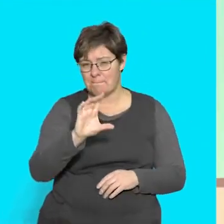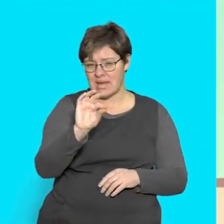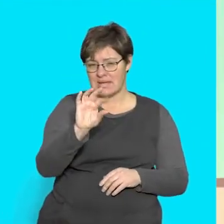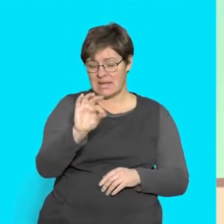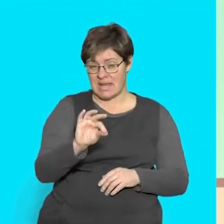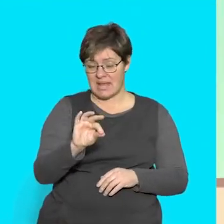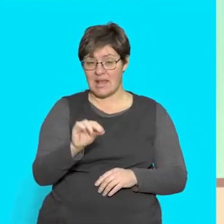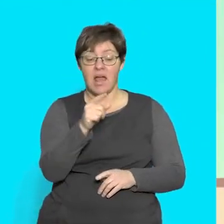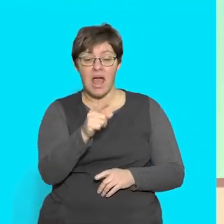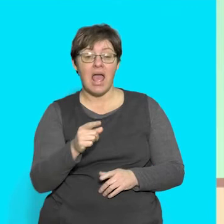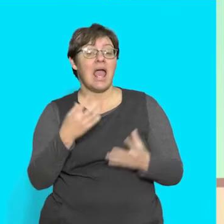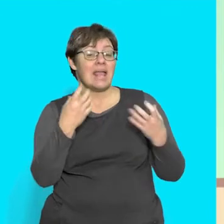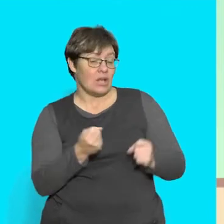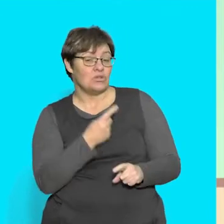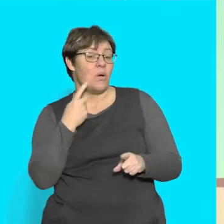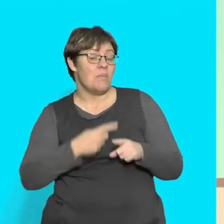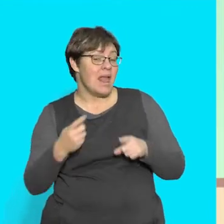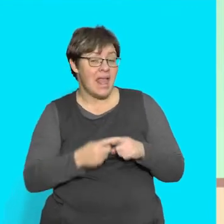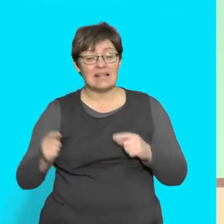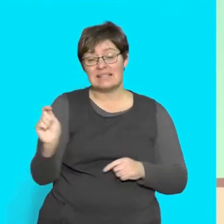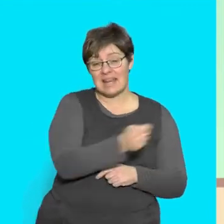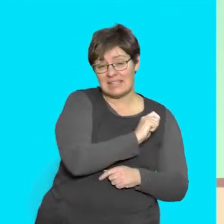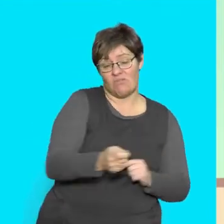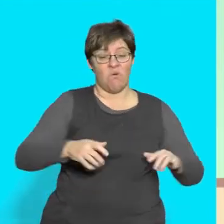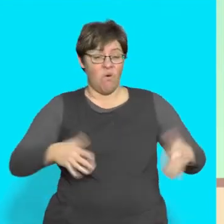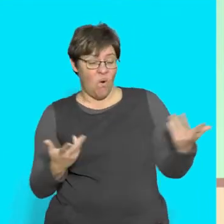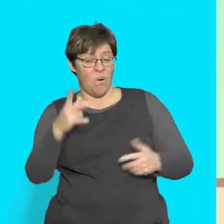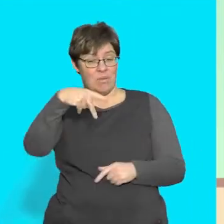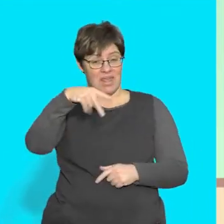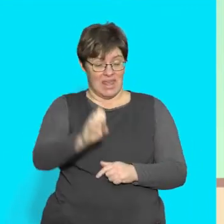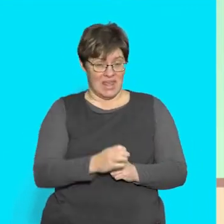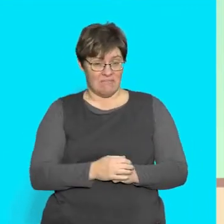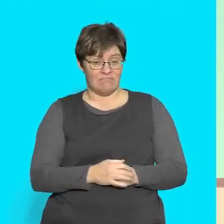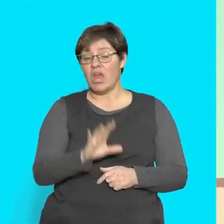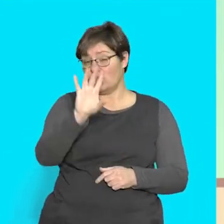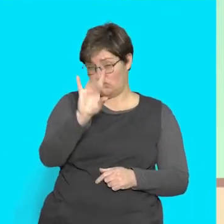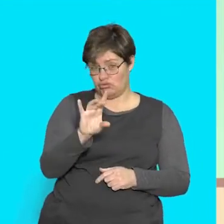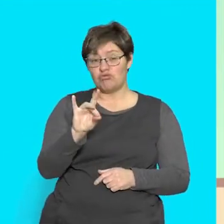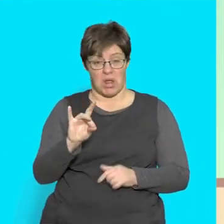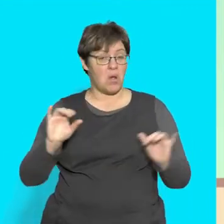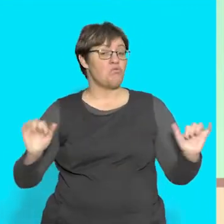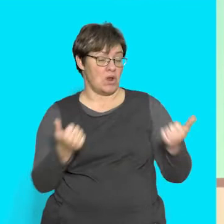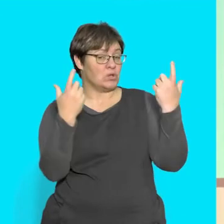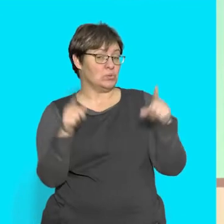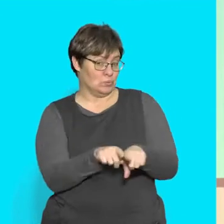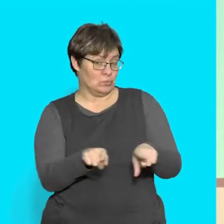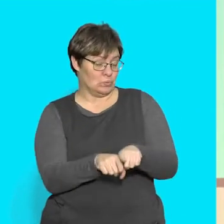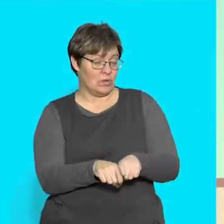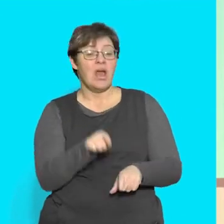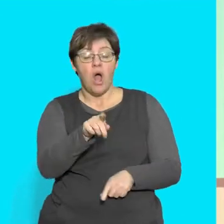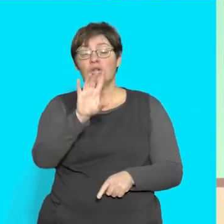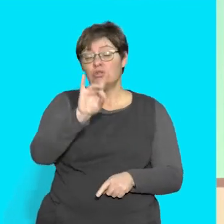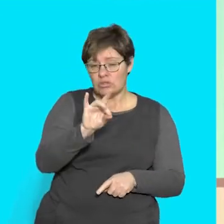They get to play tennis for PE Tuesdays are great too On Tuesday,